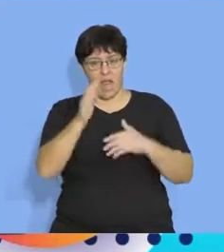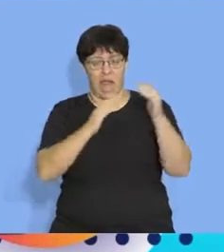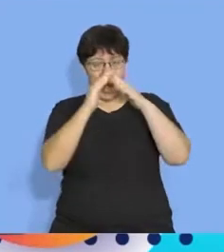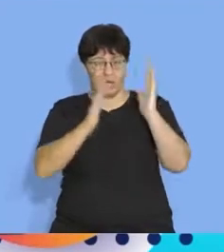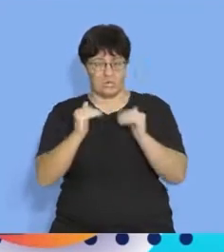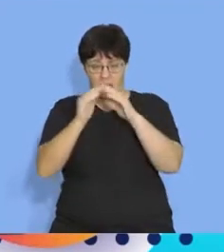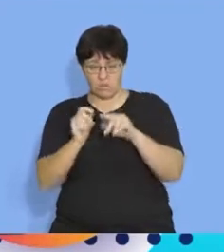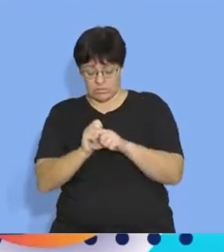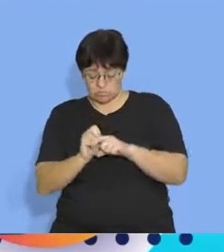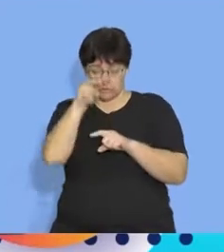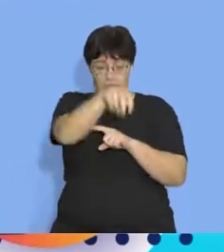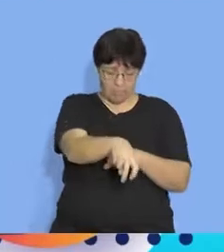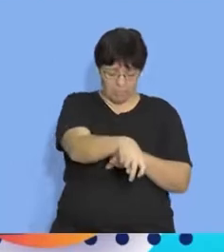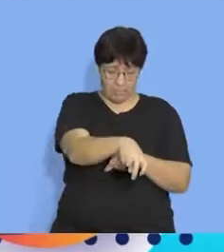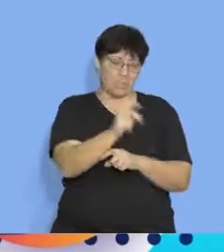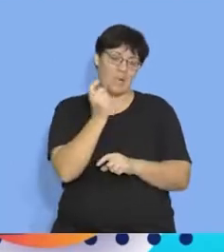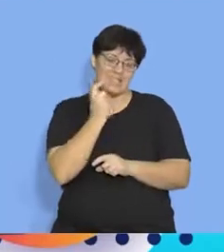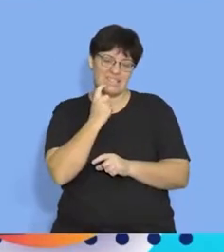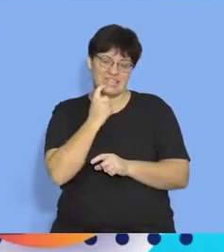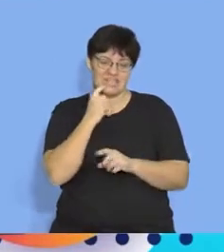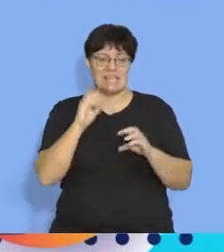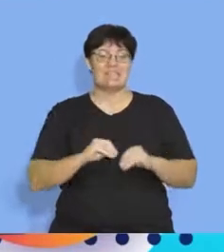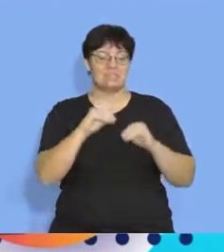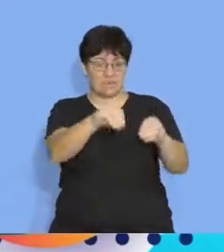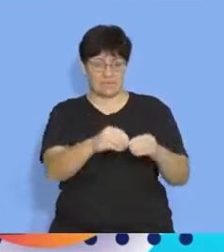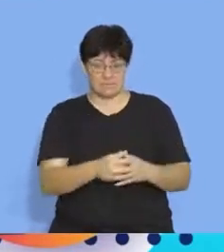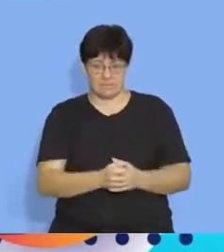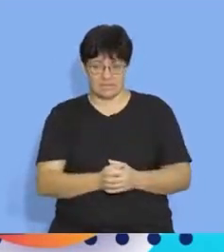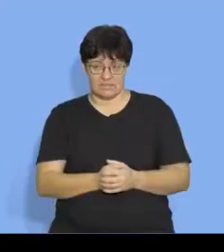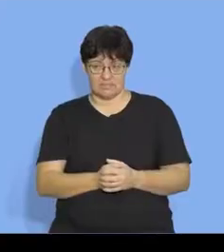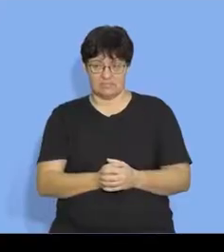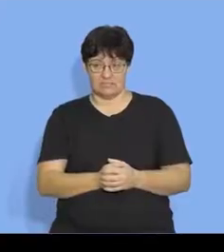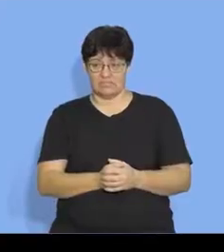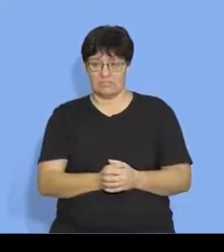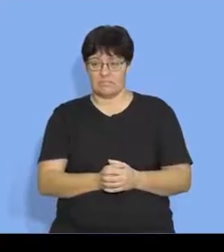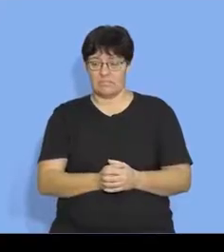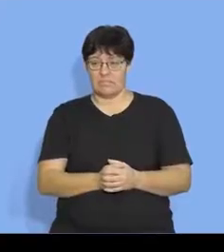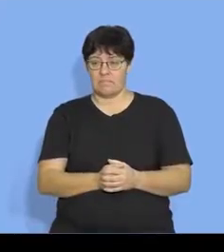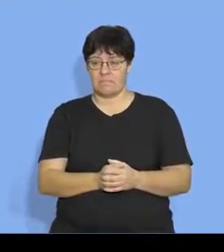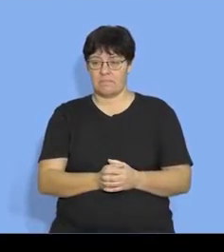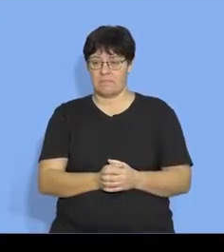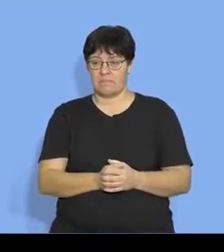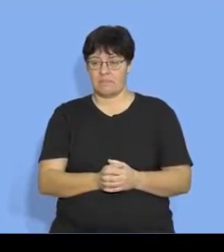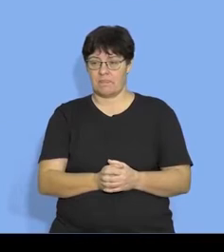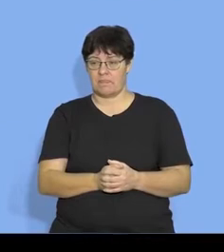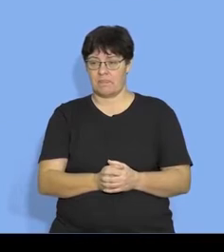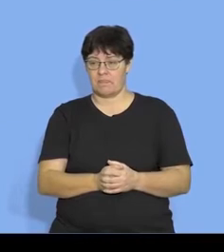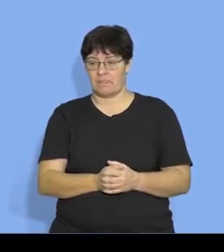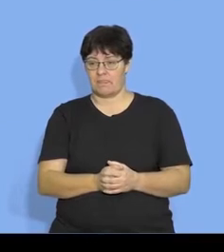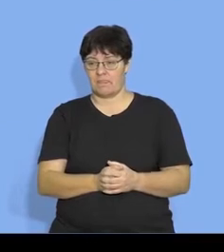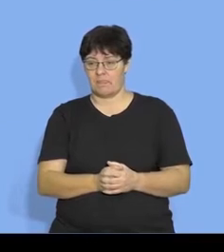the houses that are here which we can't and it's a good thing okay what i would actually say